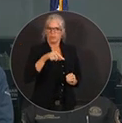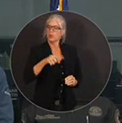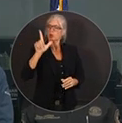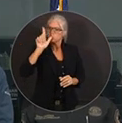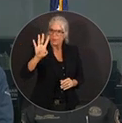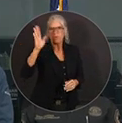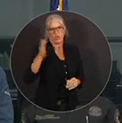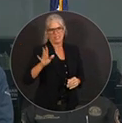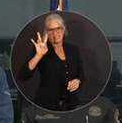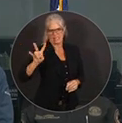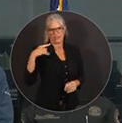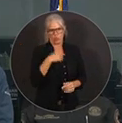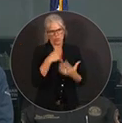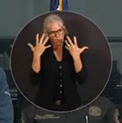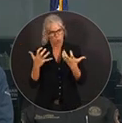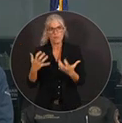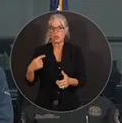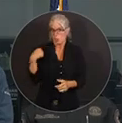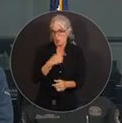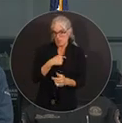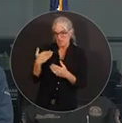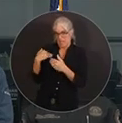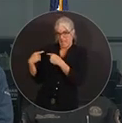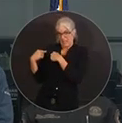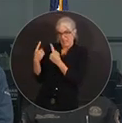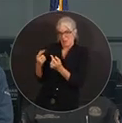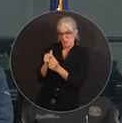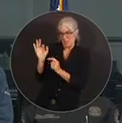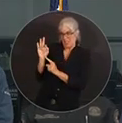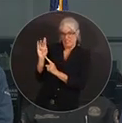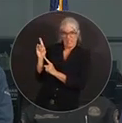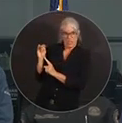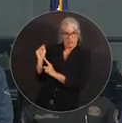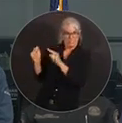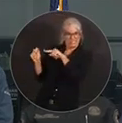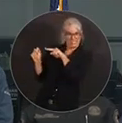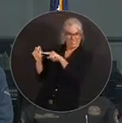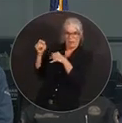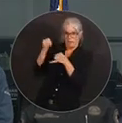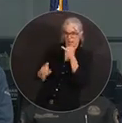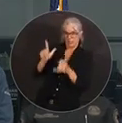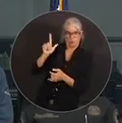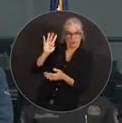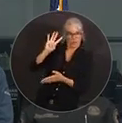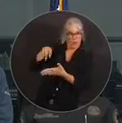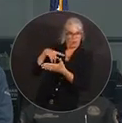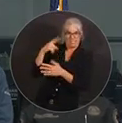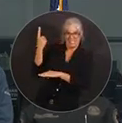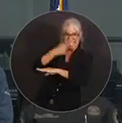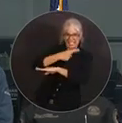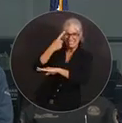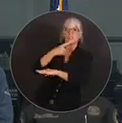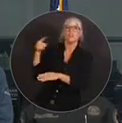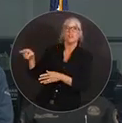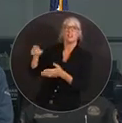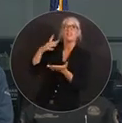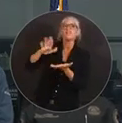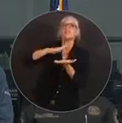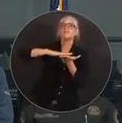So we have had, just with Florida Department of Transportation, in the last 48 hours, they've removed 1,200